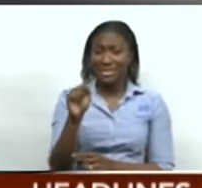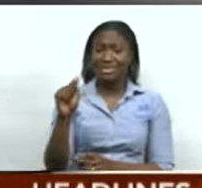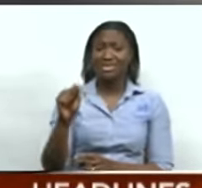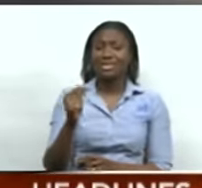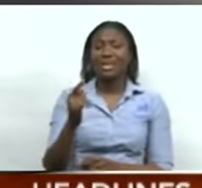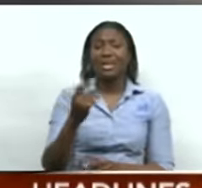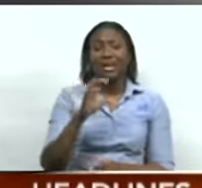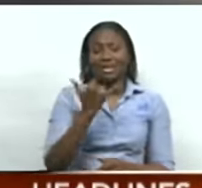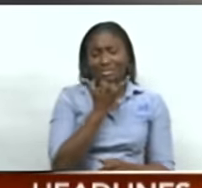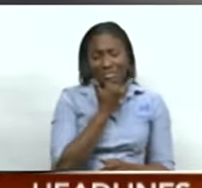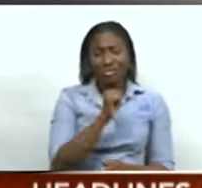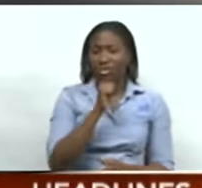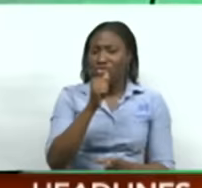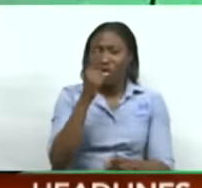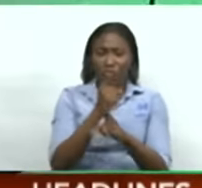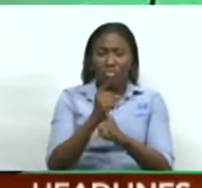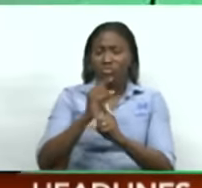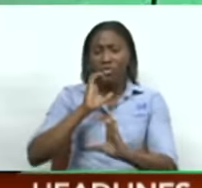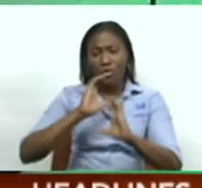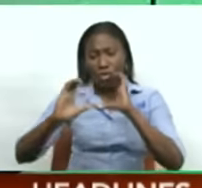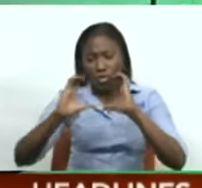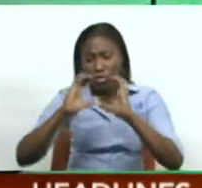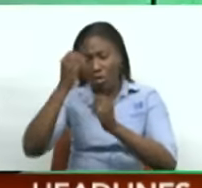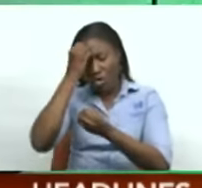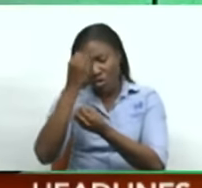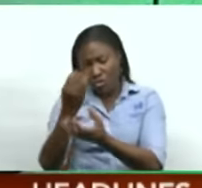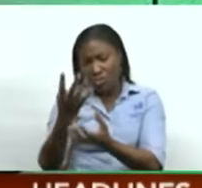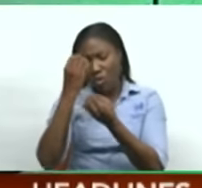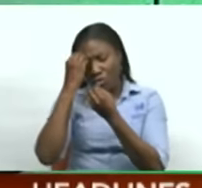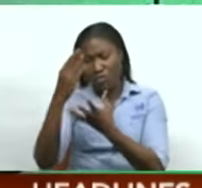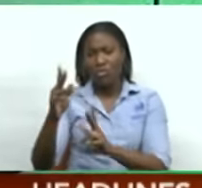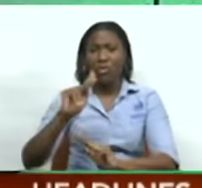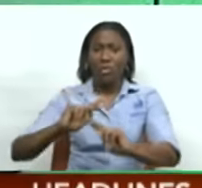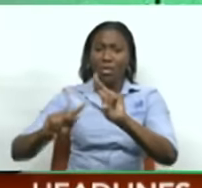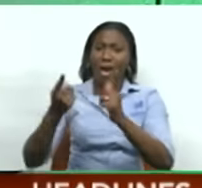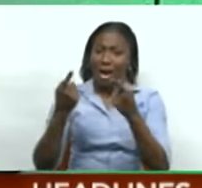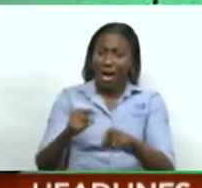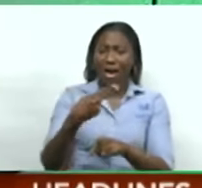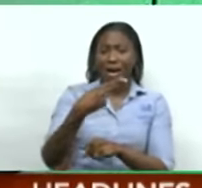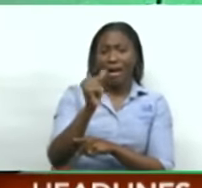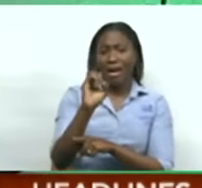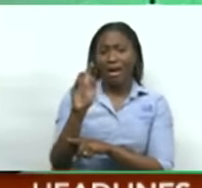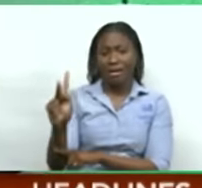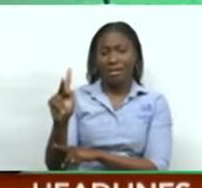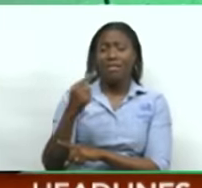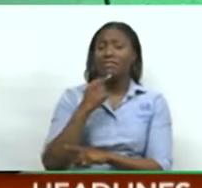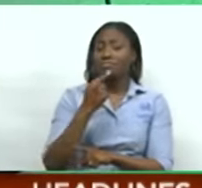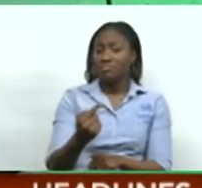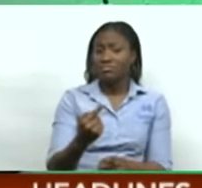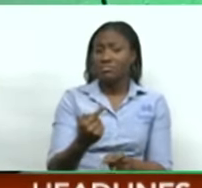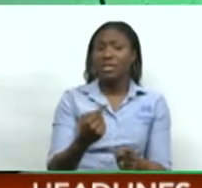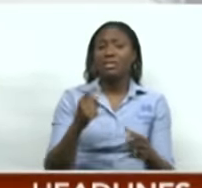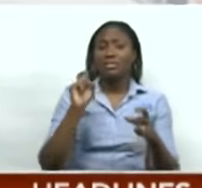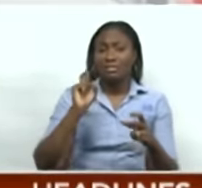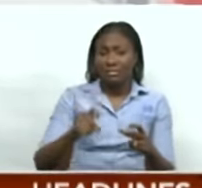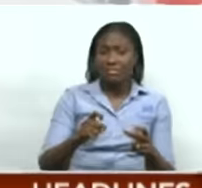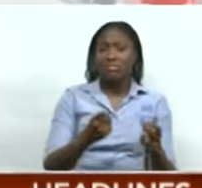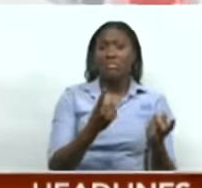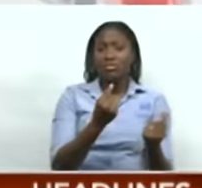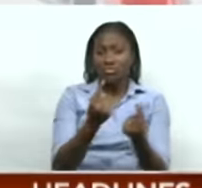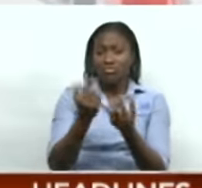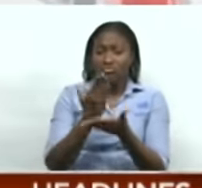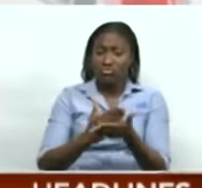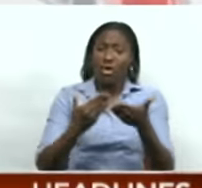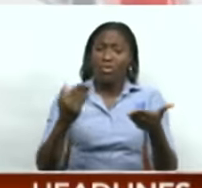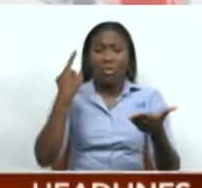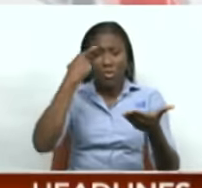communicating the cyber breach to its stakeholders. Agard said in its haste to address the cyber problem, there were some things the company could have done better.